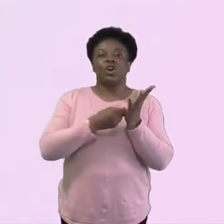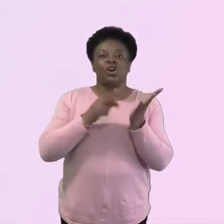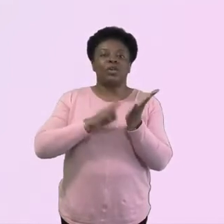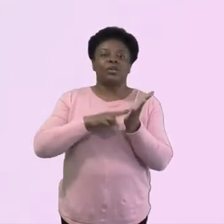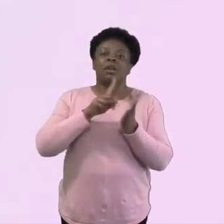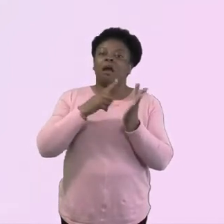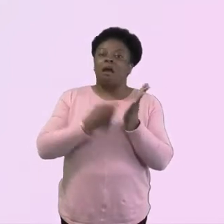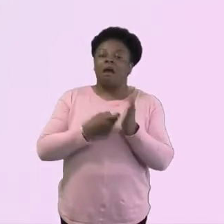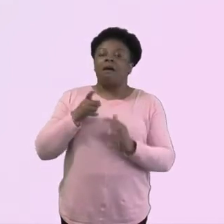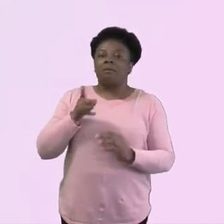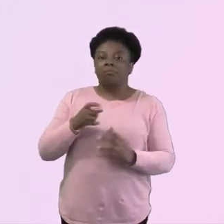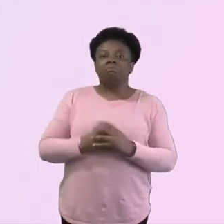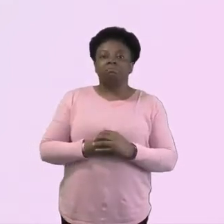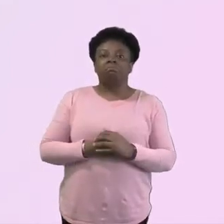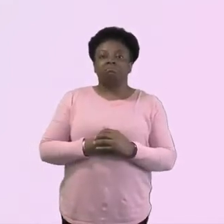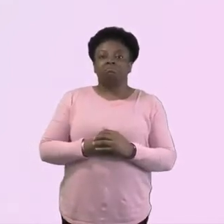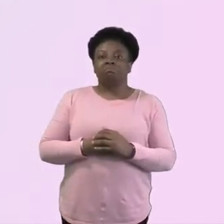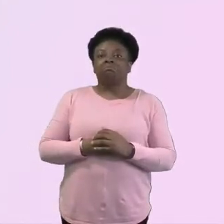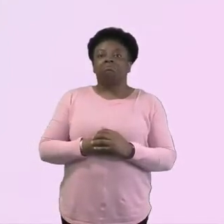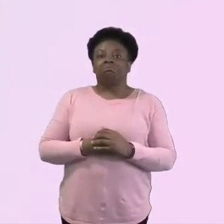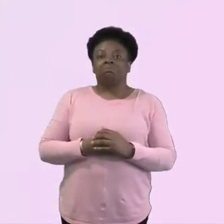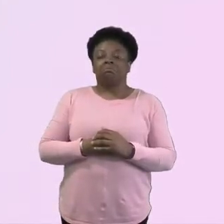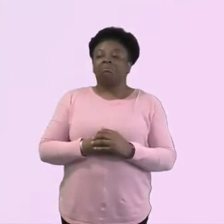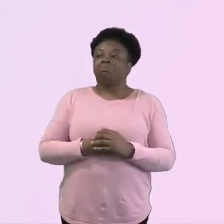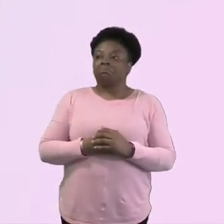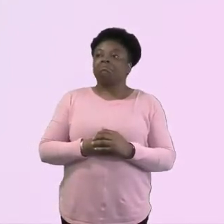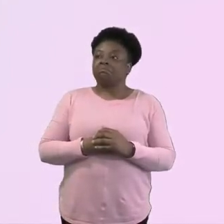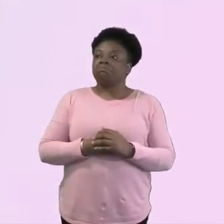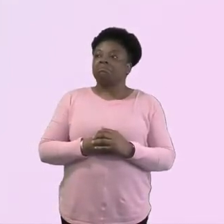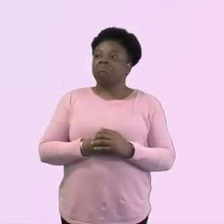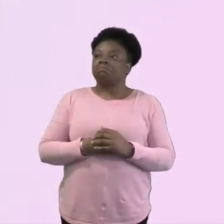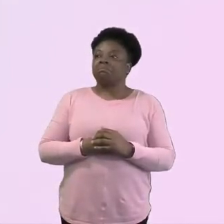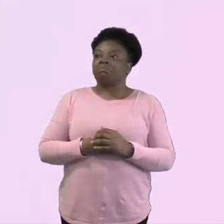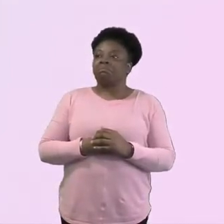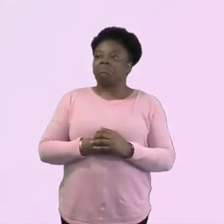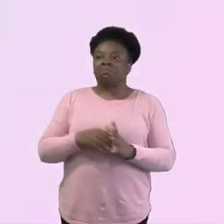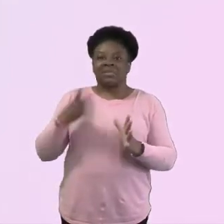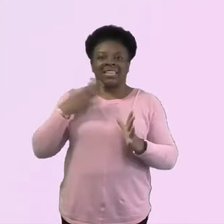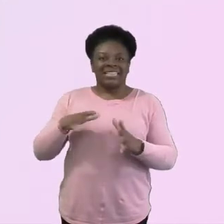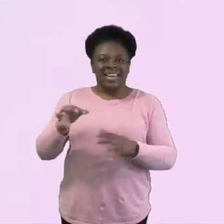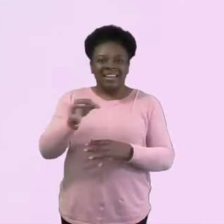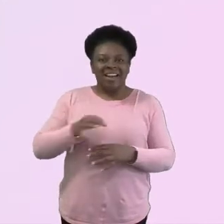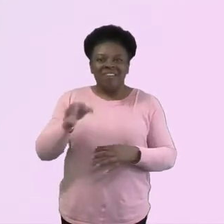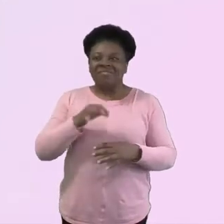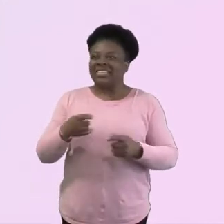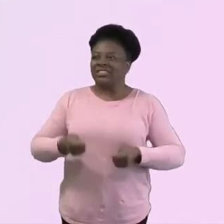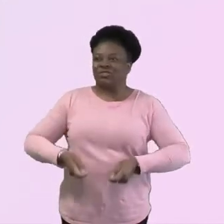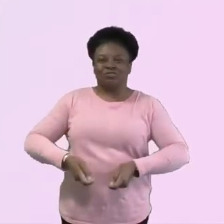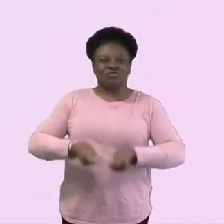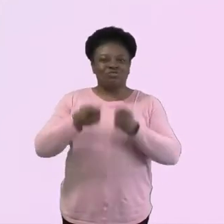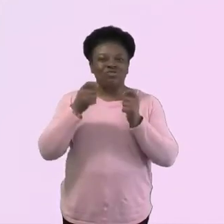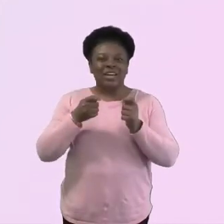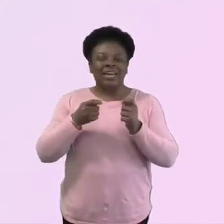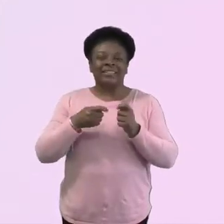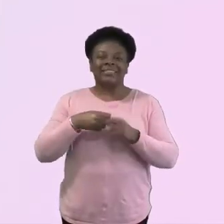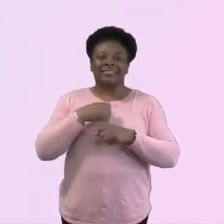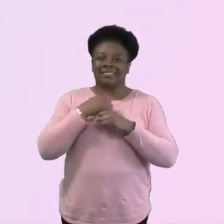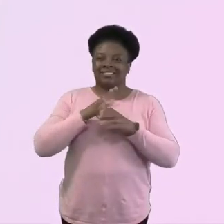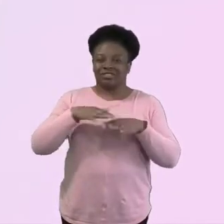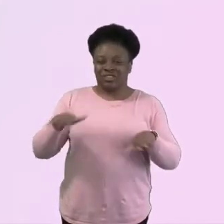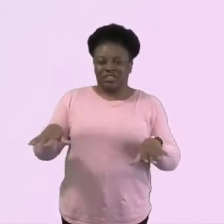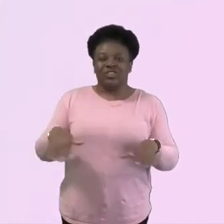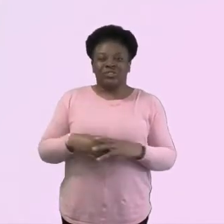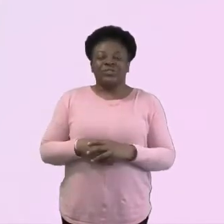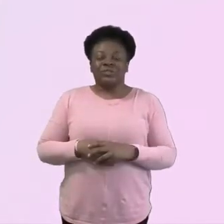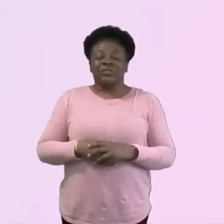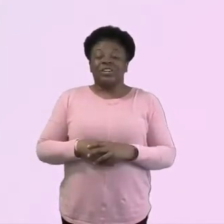And that is all about how we can minister to parents and help them to be the main spiritual nurturers of